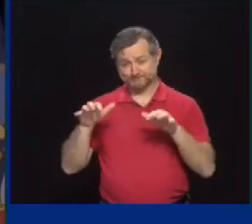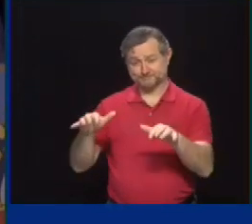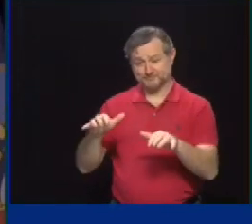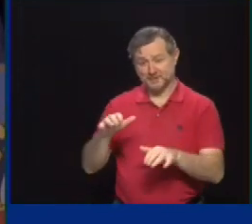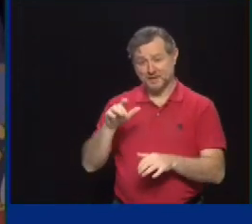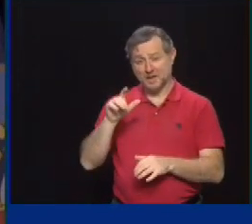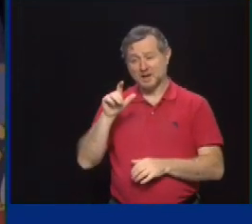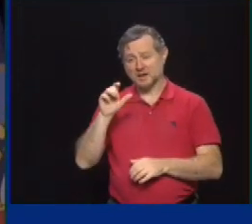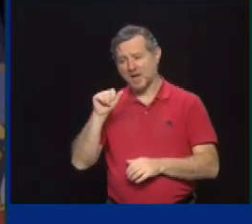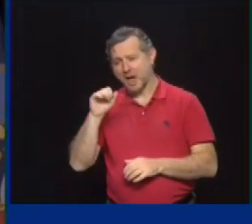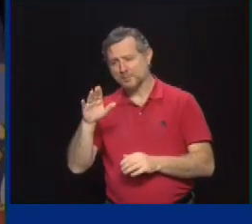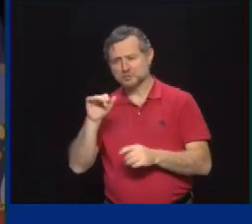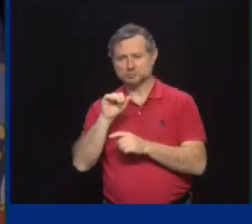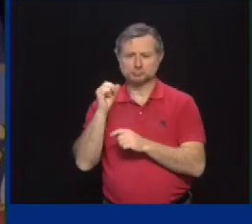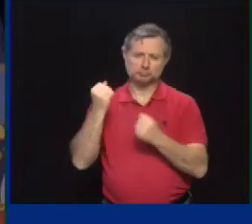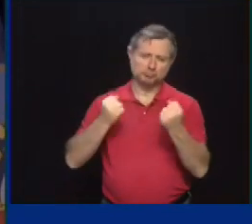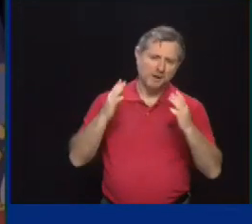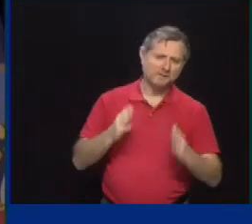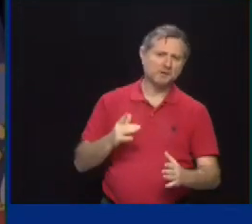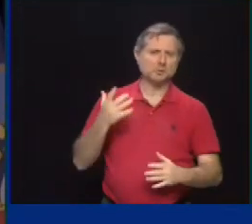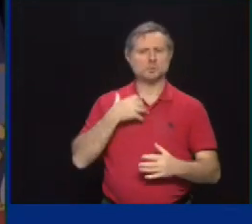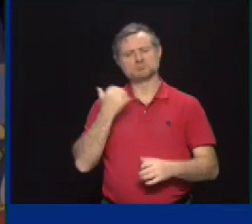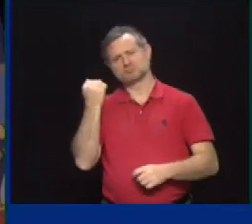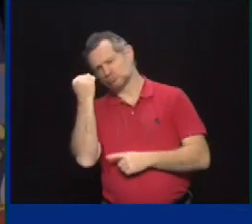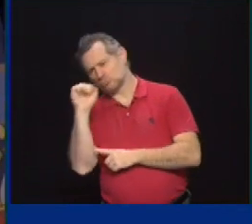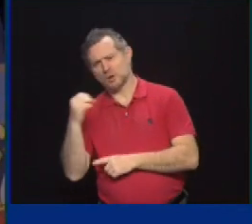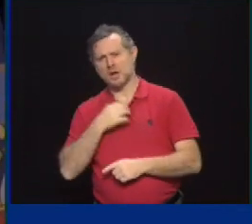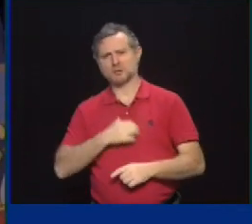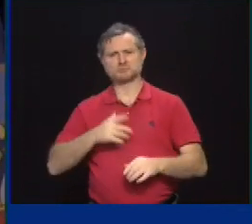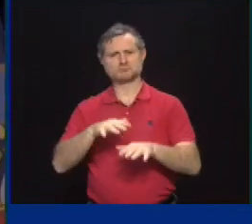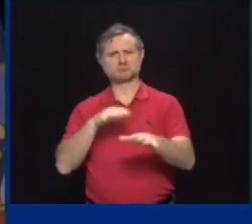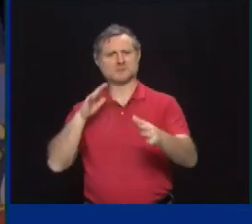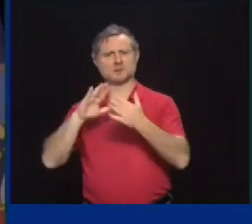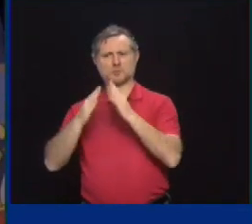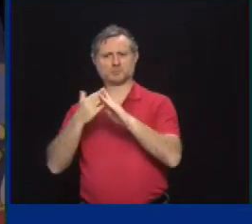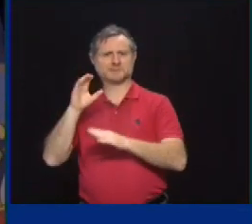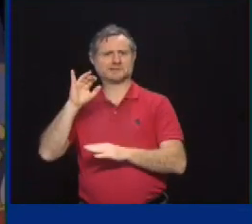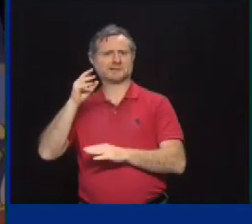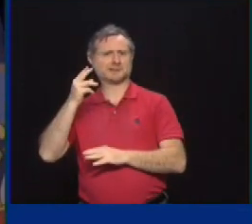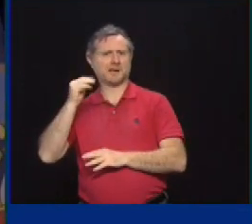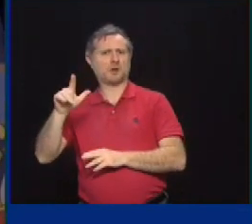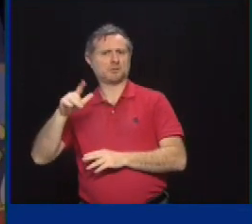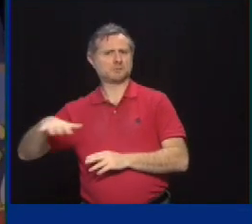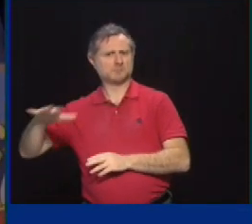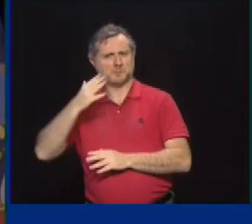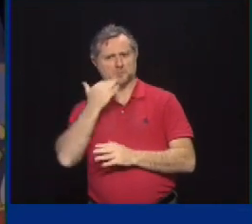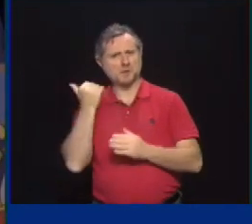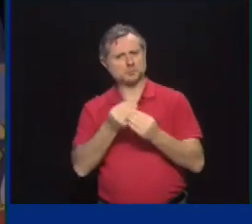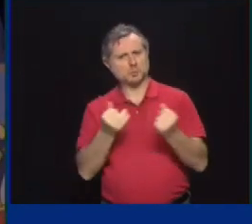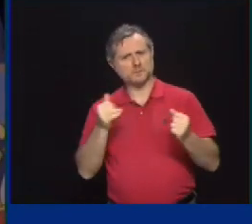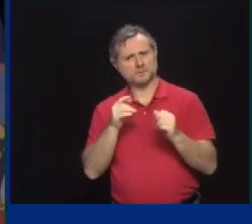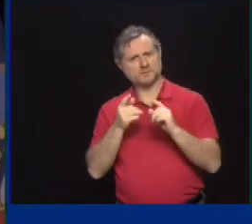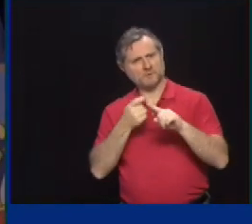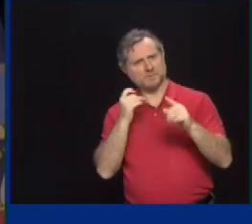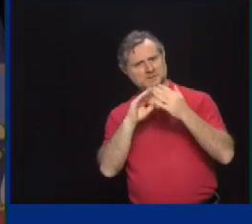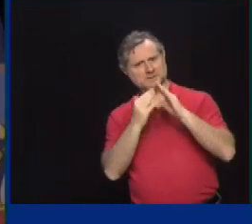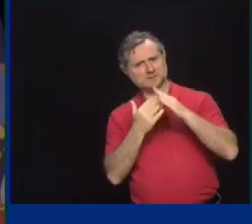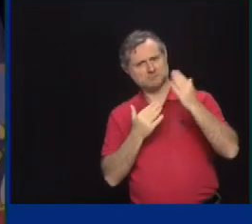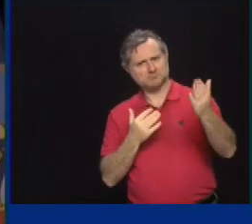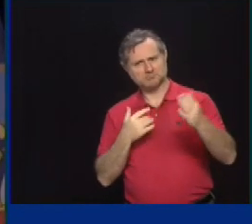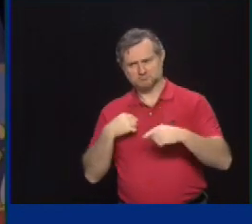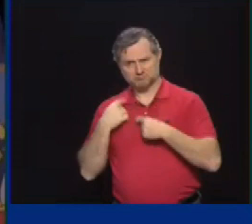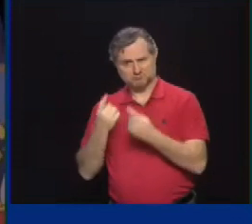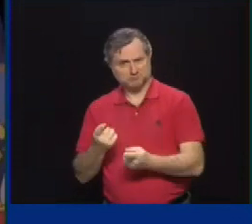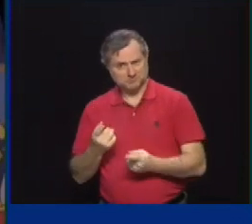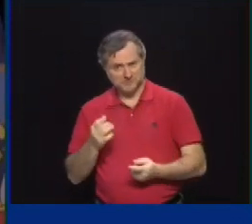want to see a much more comprehensive bailout solution from the city than what they've been given so far. I wanted to see, do you sympathize with